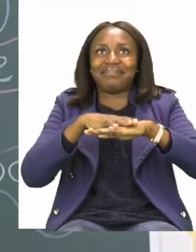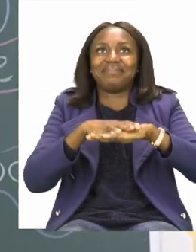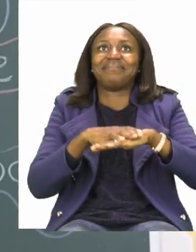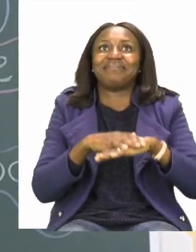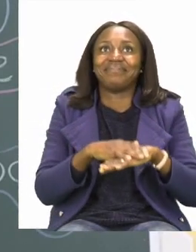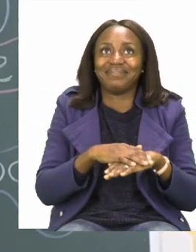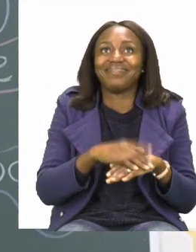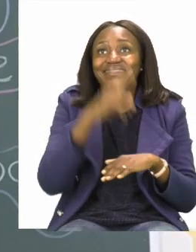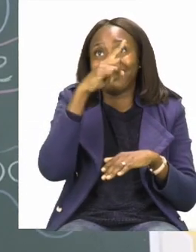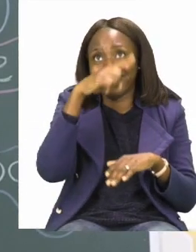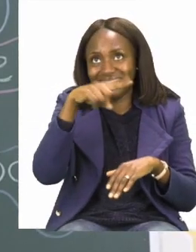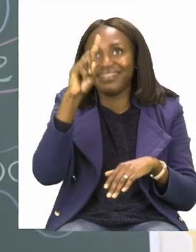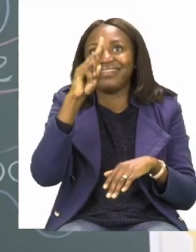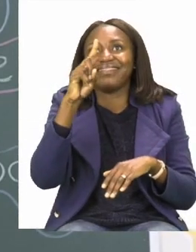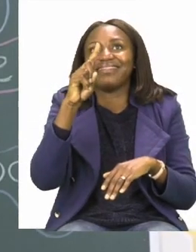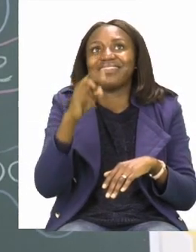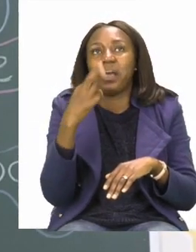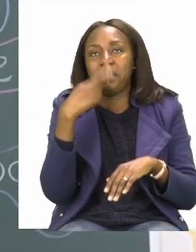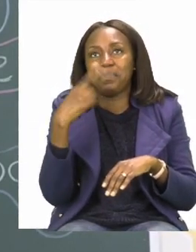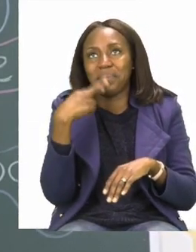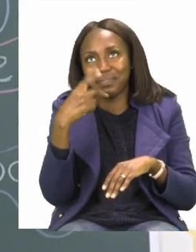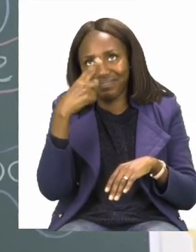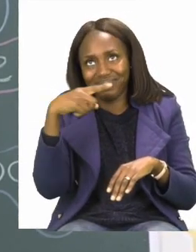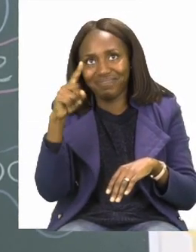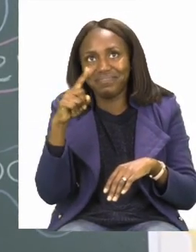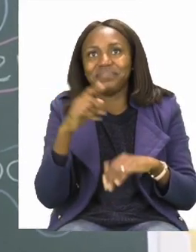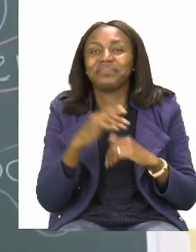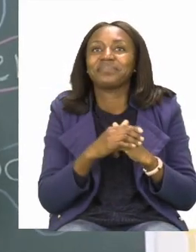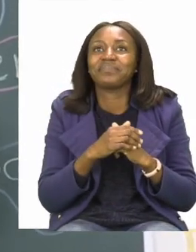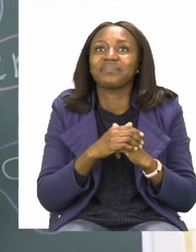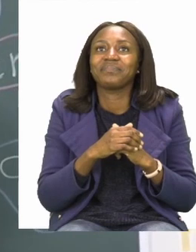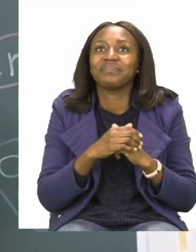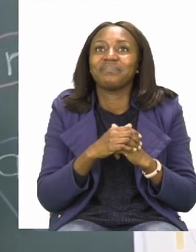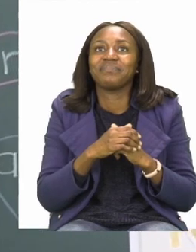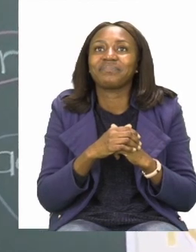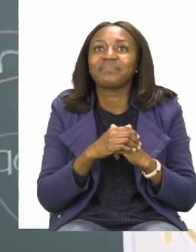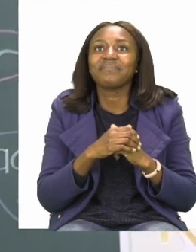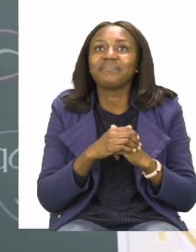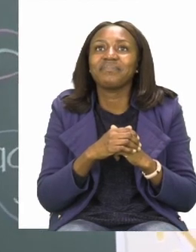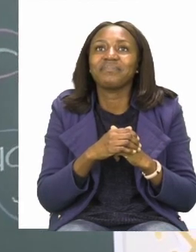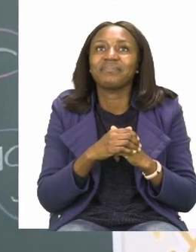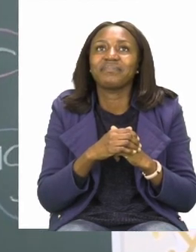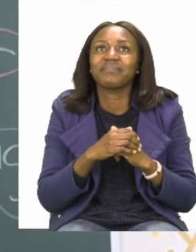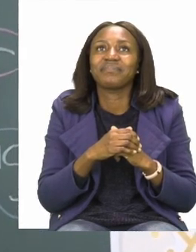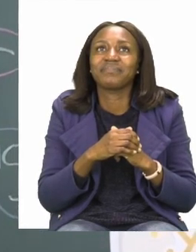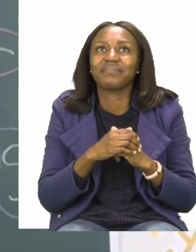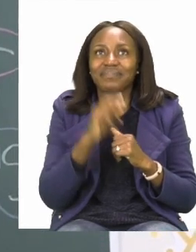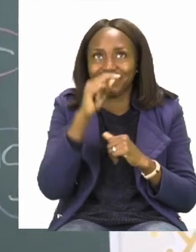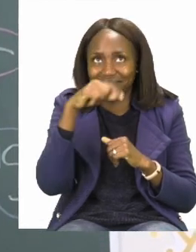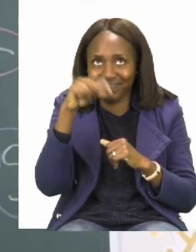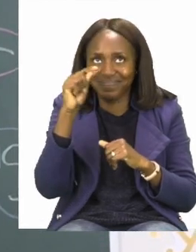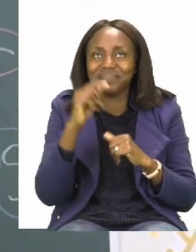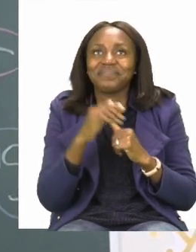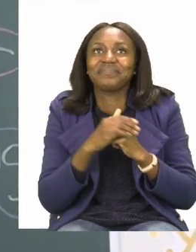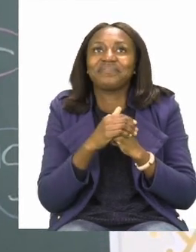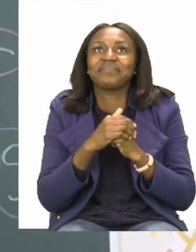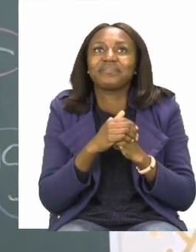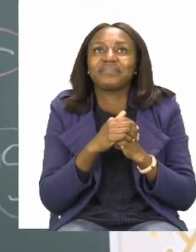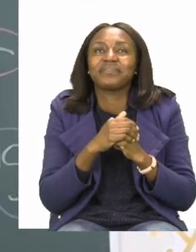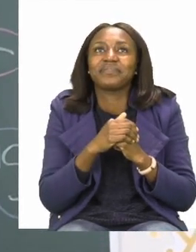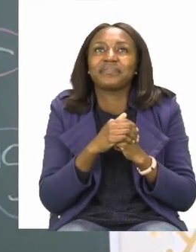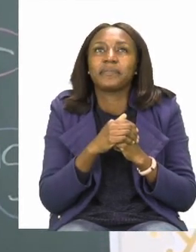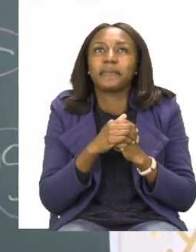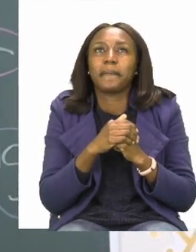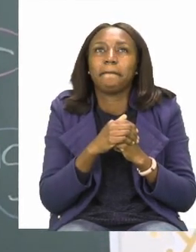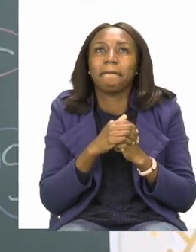we were correct. So, let's make sure that we know that we were correct by putting a little